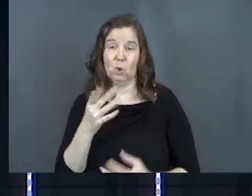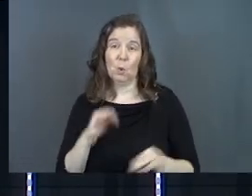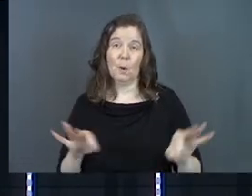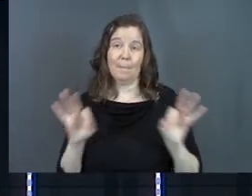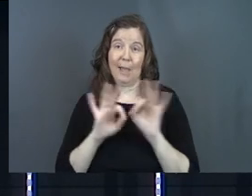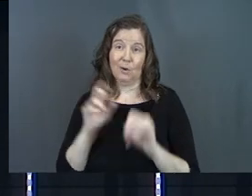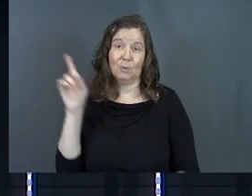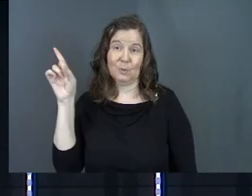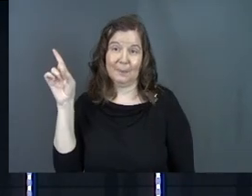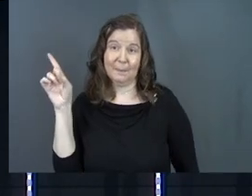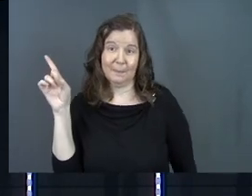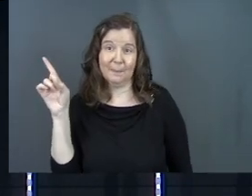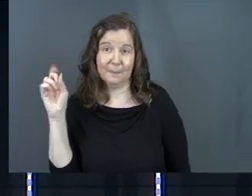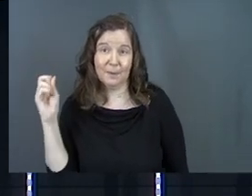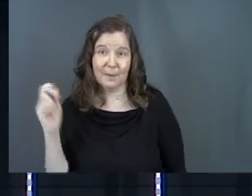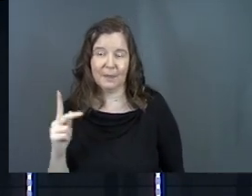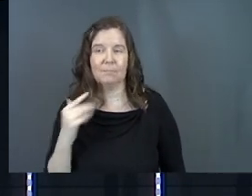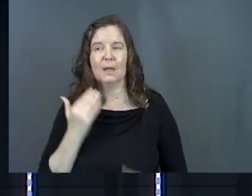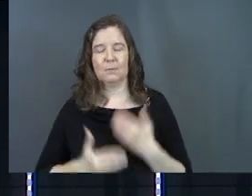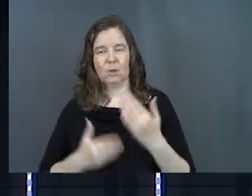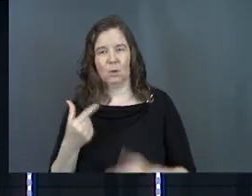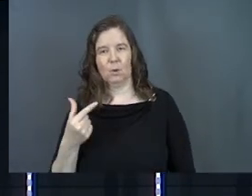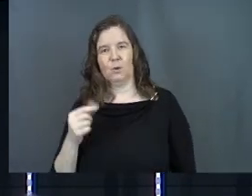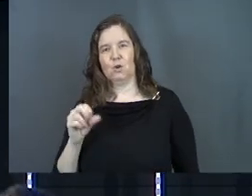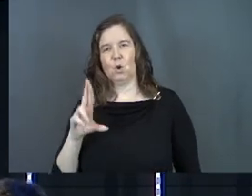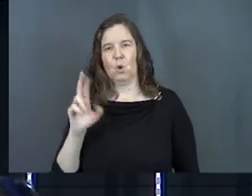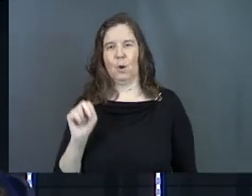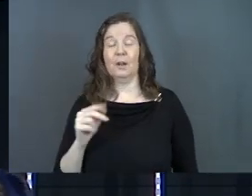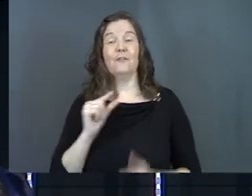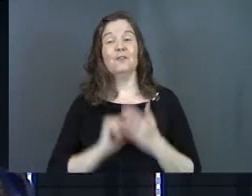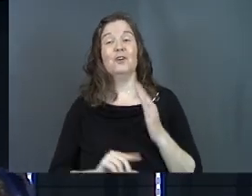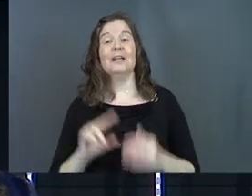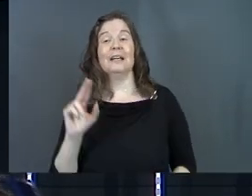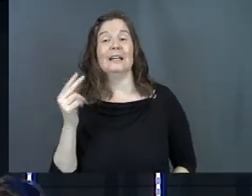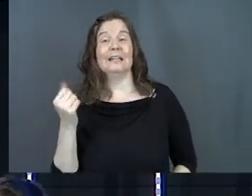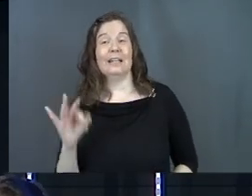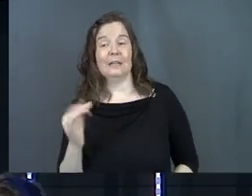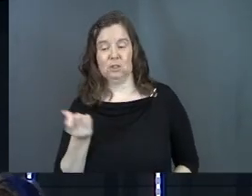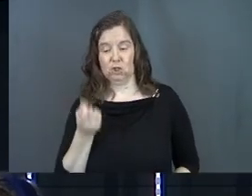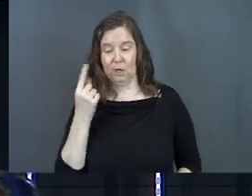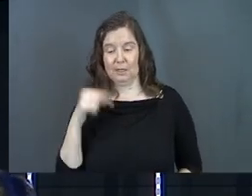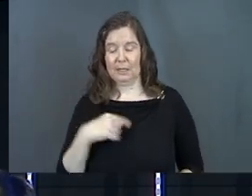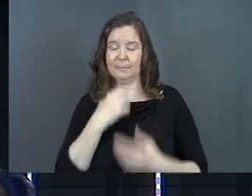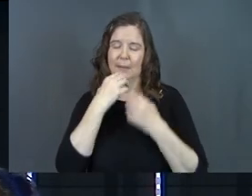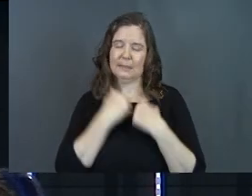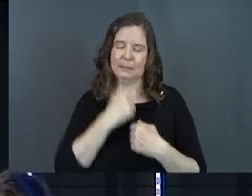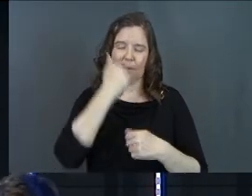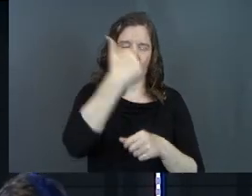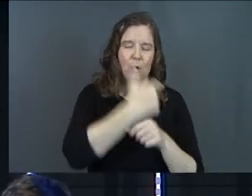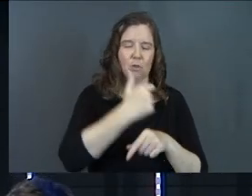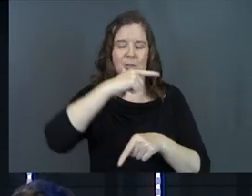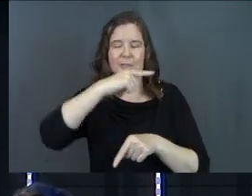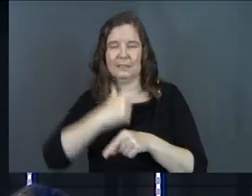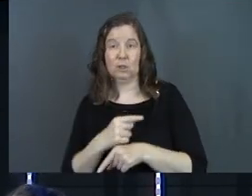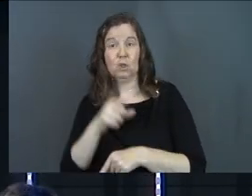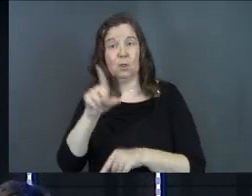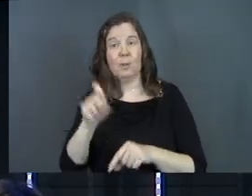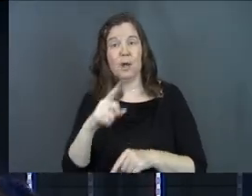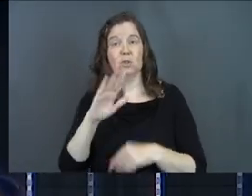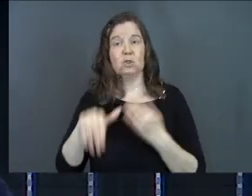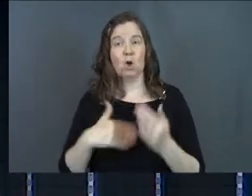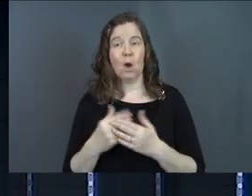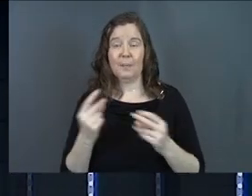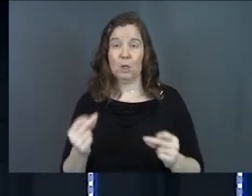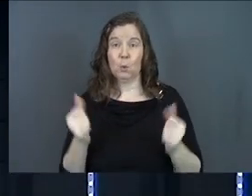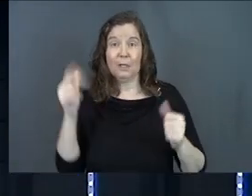matter to him. Okay. Let me keep going with Gordon here. All right. Verse 19. Understand this, my dear brothers and sisters. You must